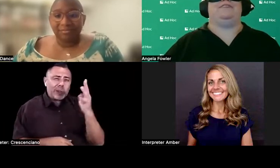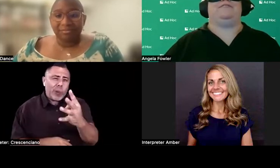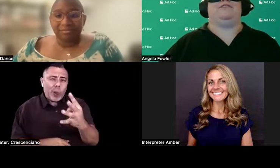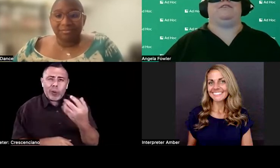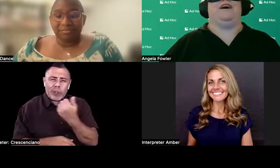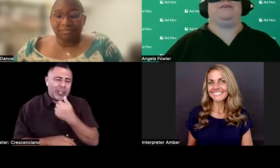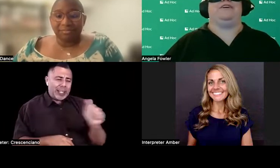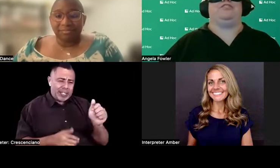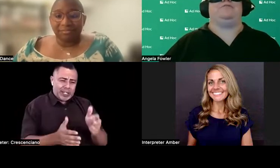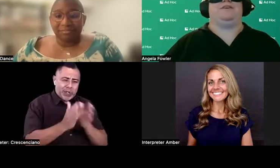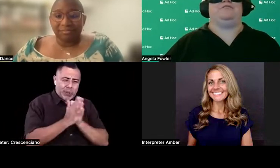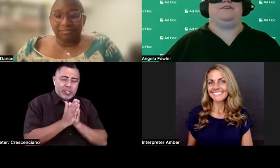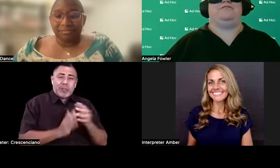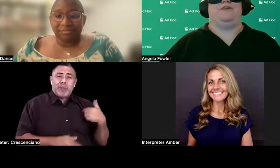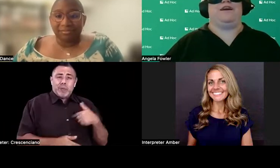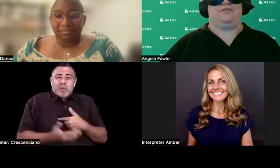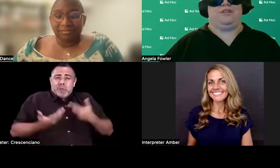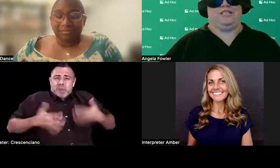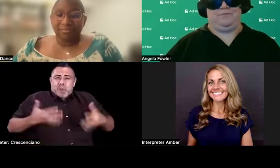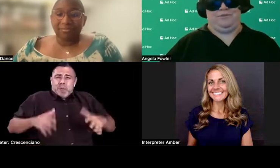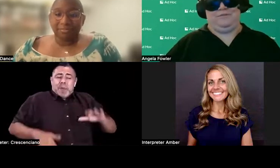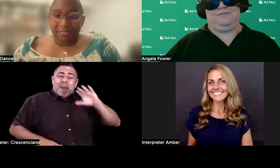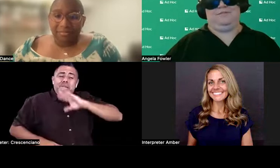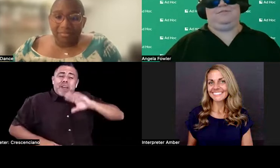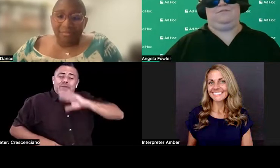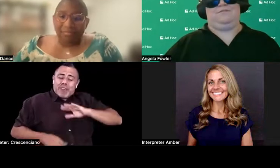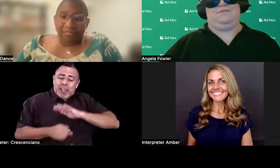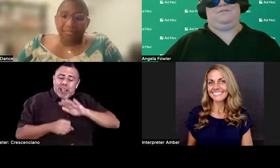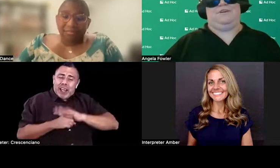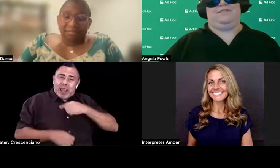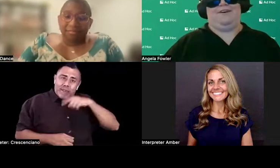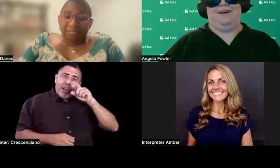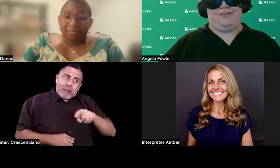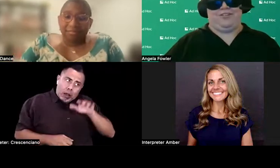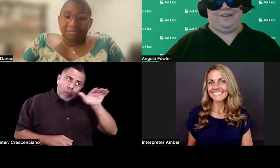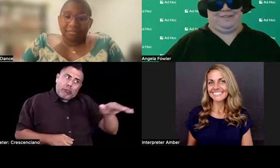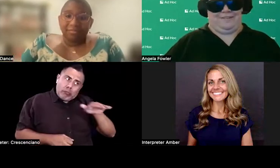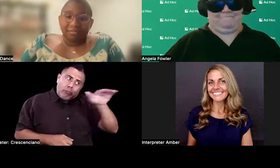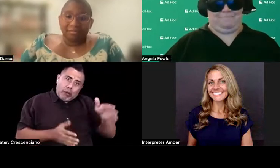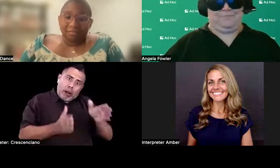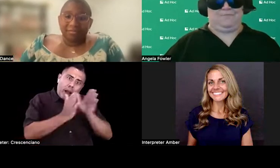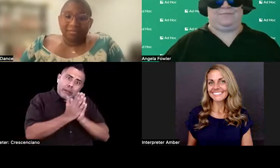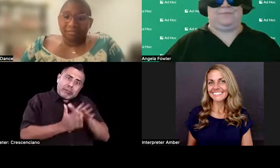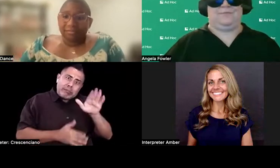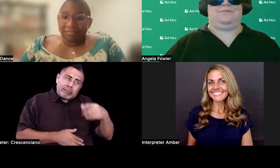have to ask for these accommodations because things are not accessible. People, acknowledge it